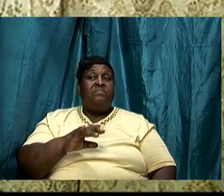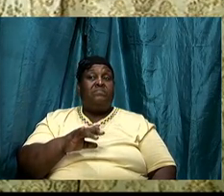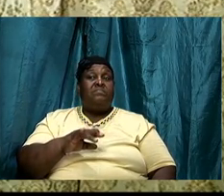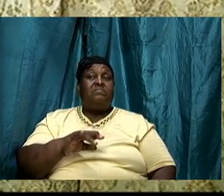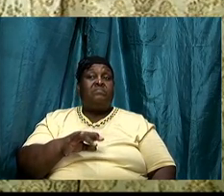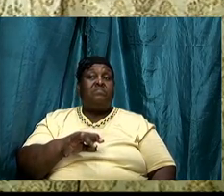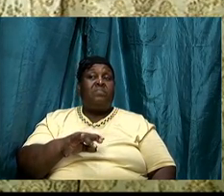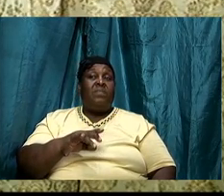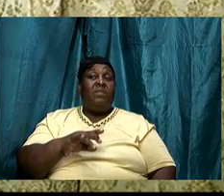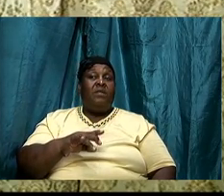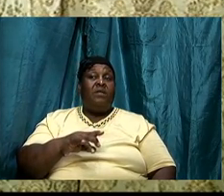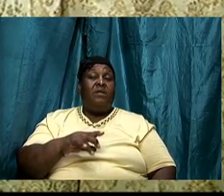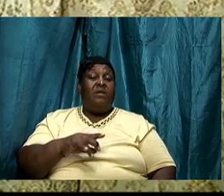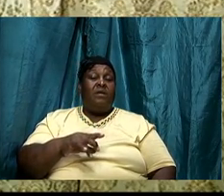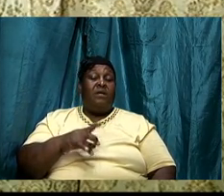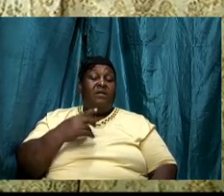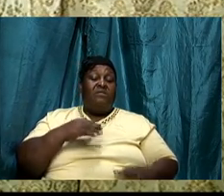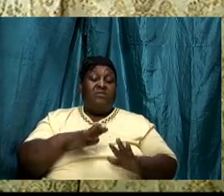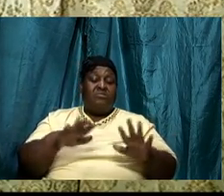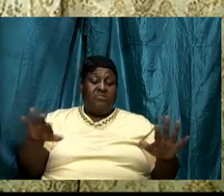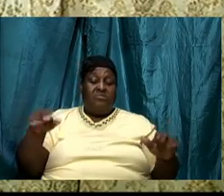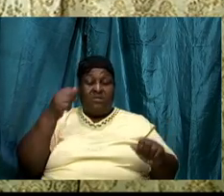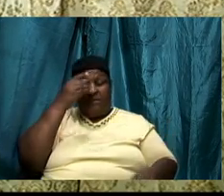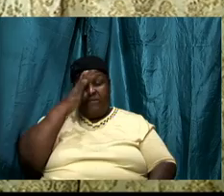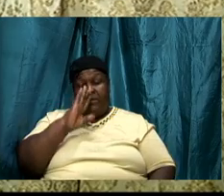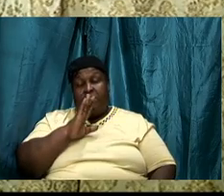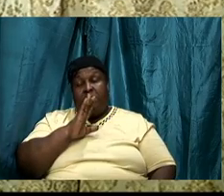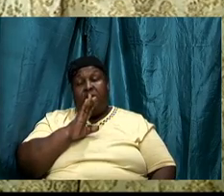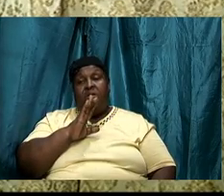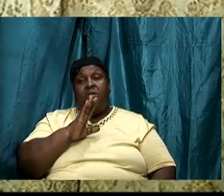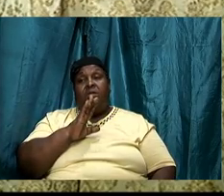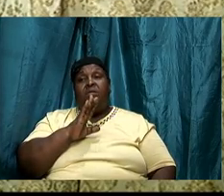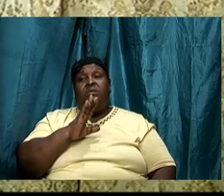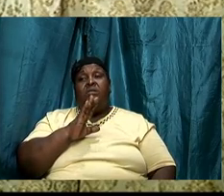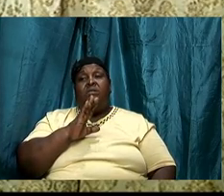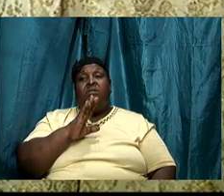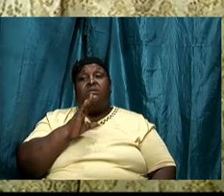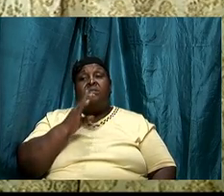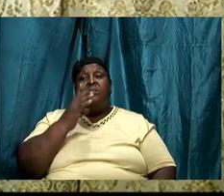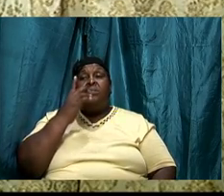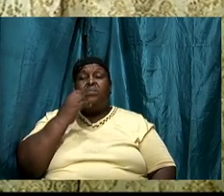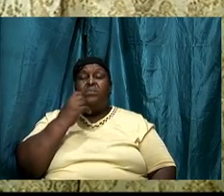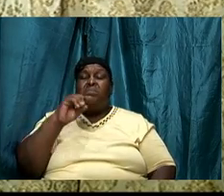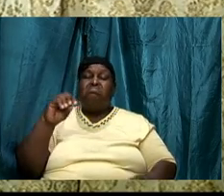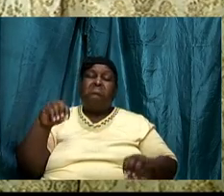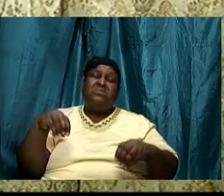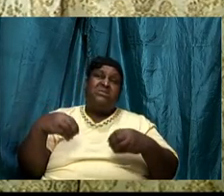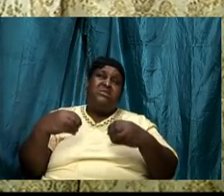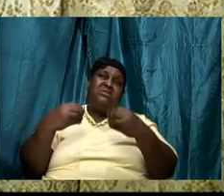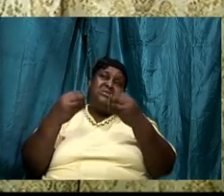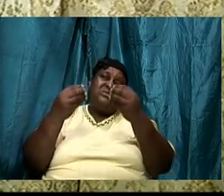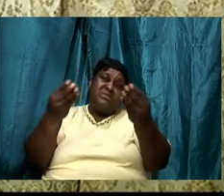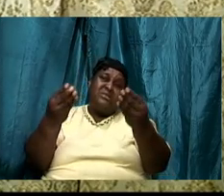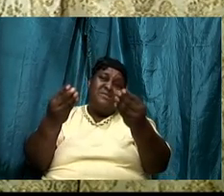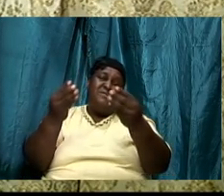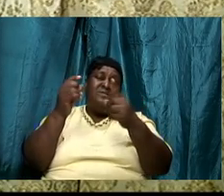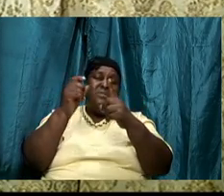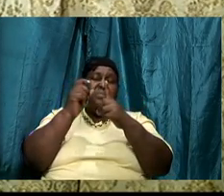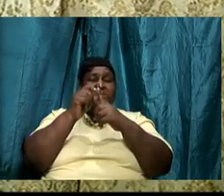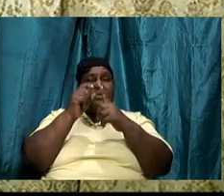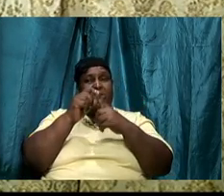child of God who is given the word